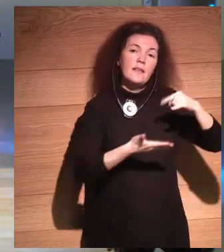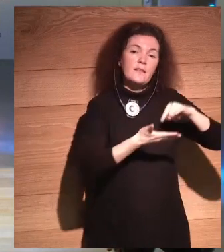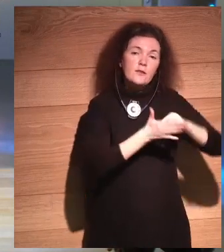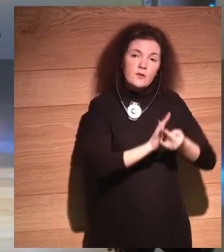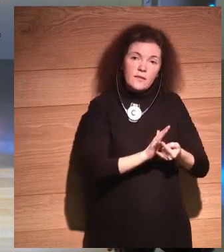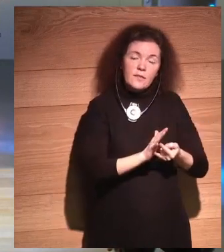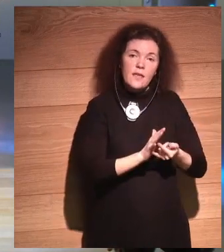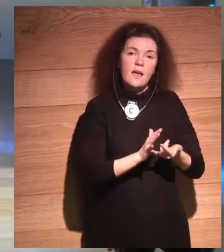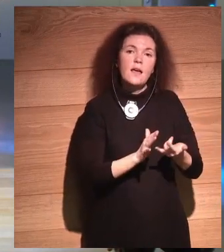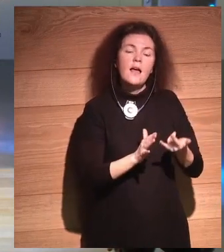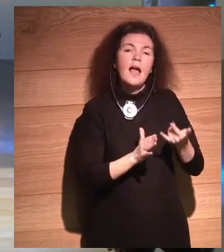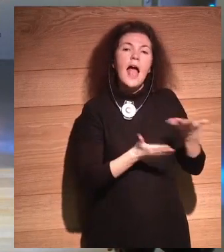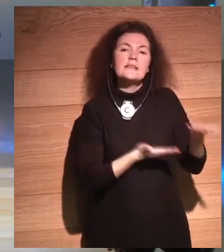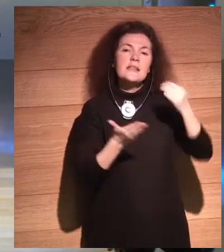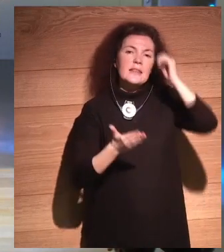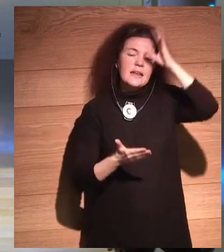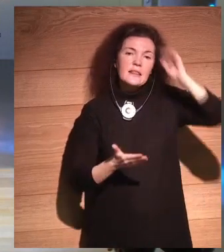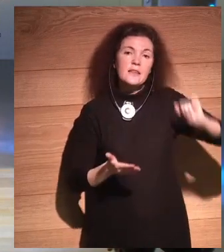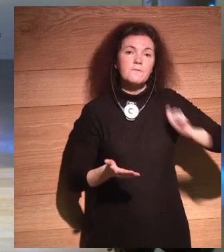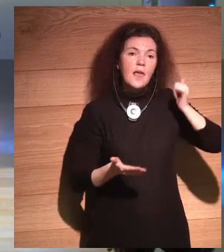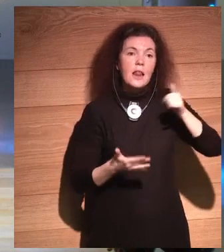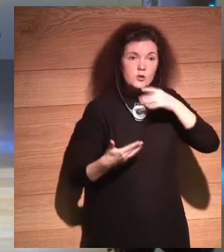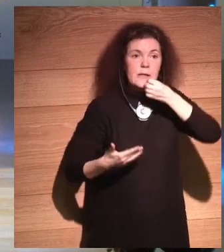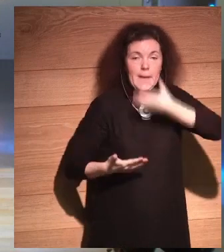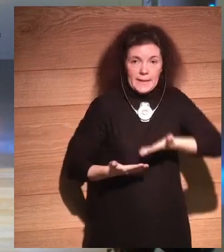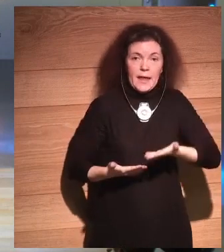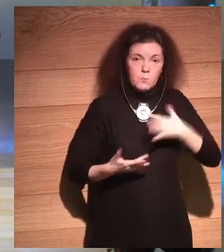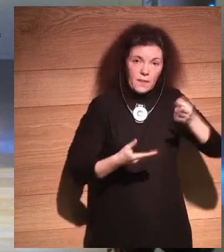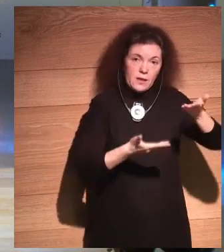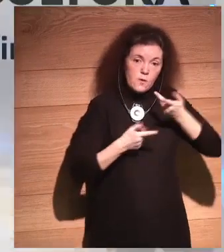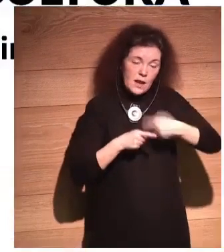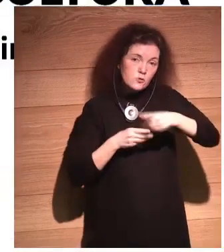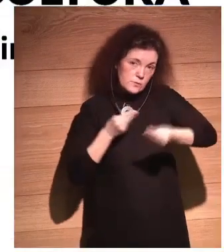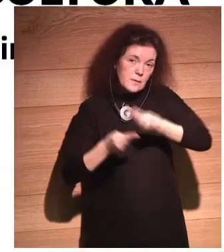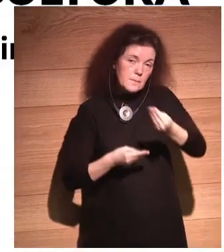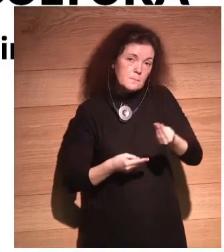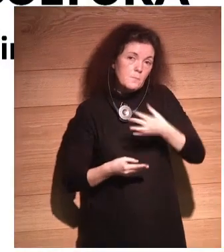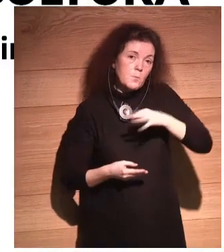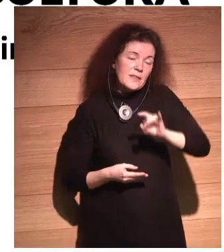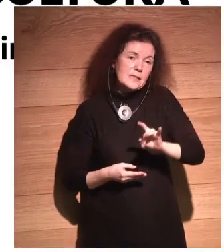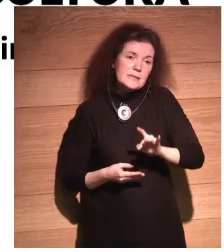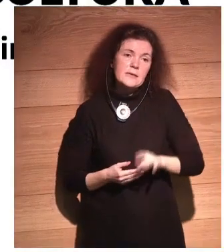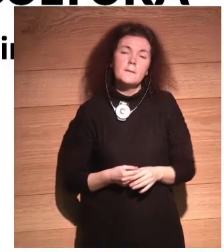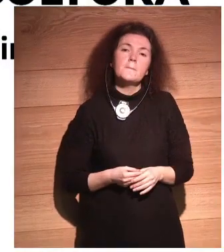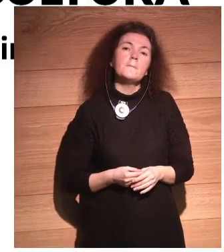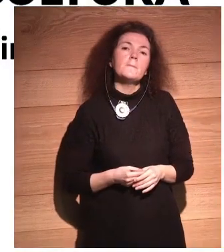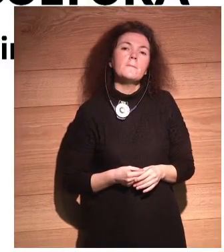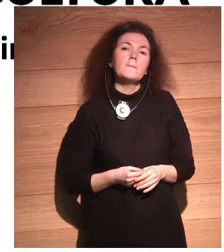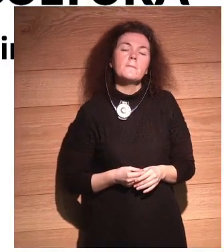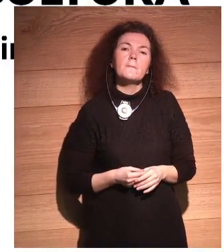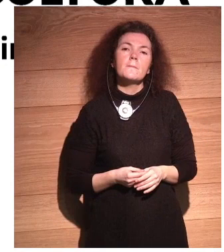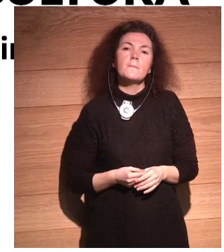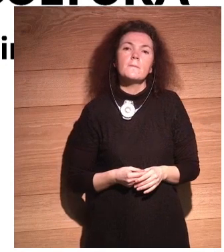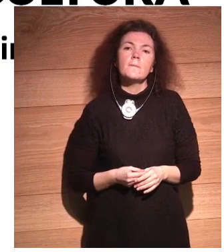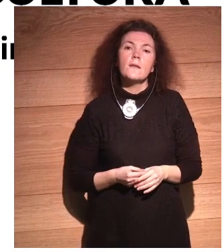on smart machines? Very bad idea. And, you know, we're already there.